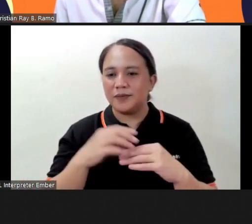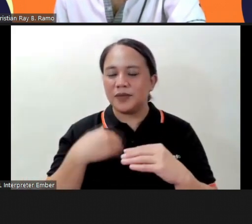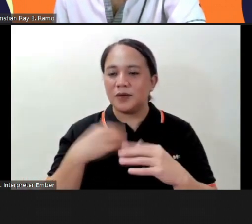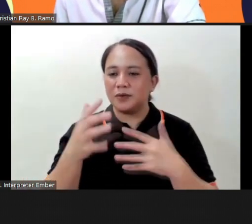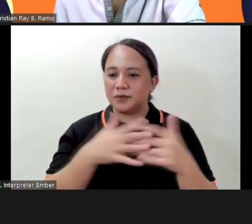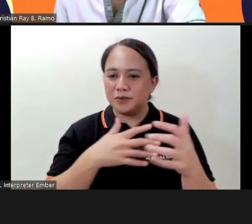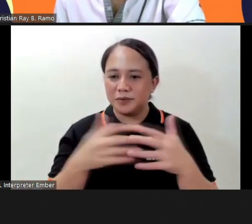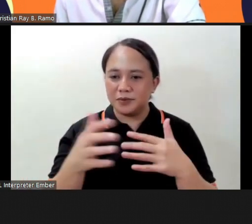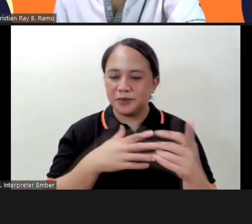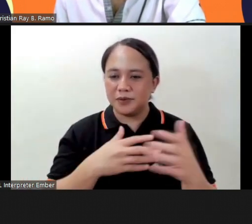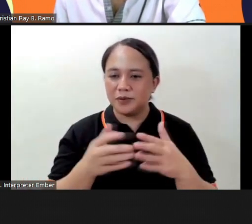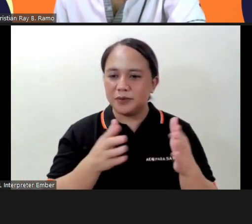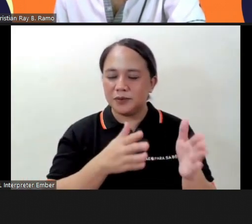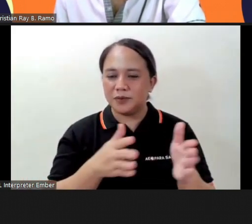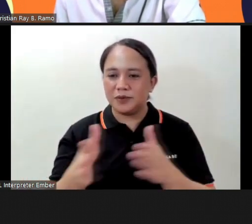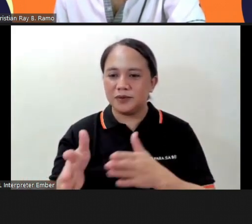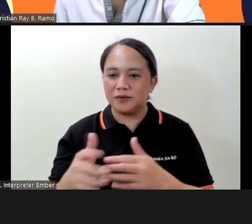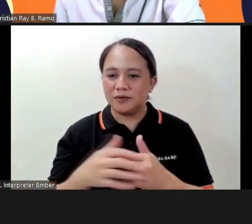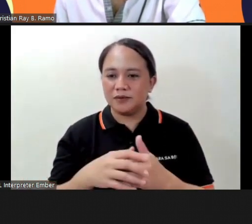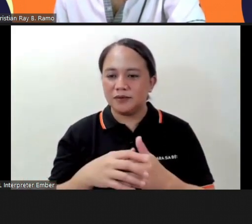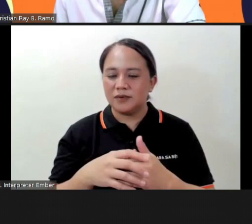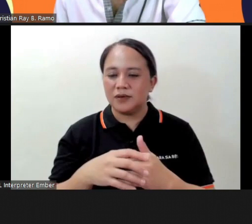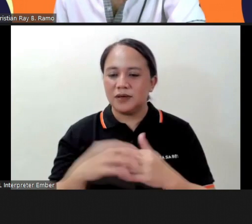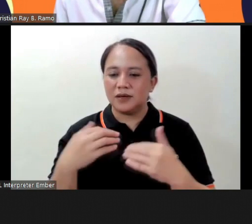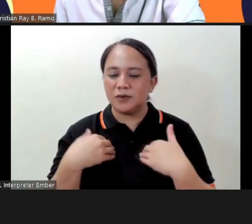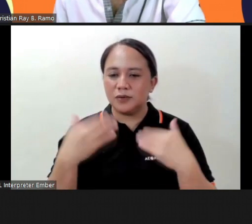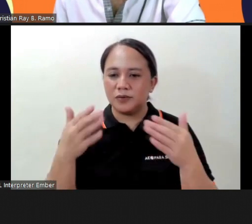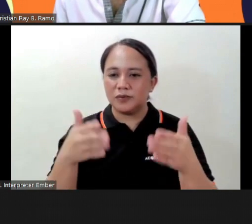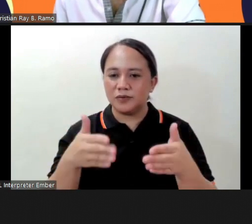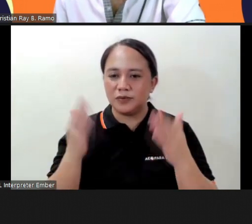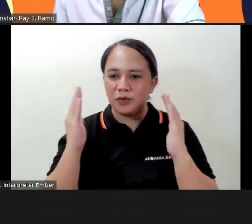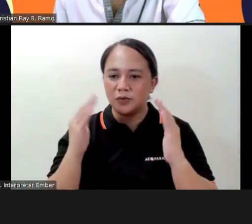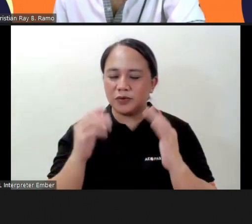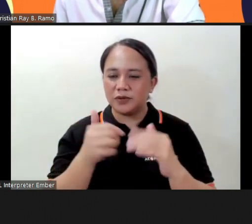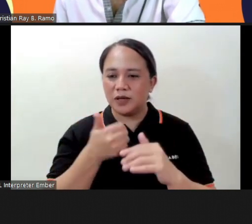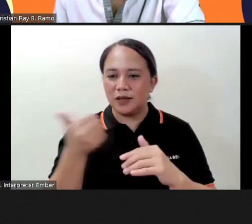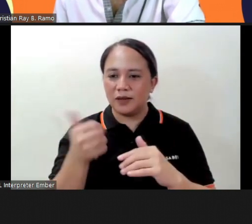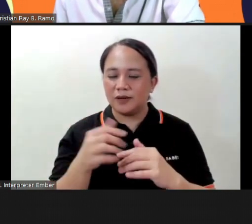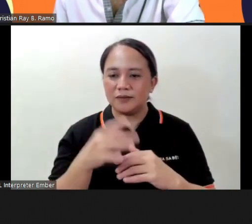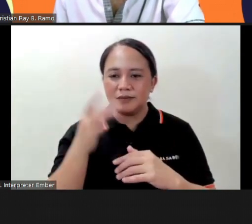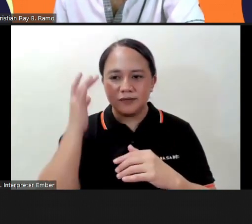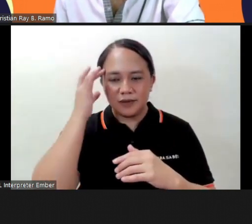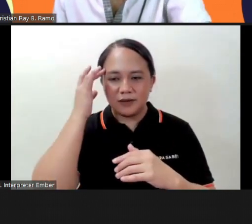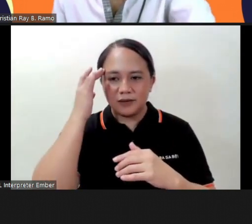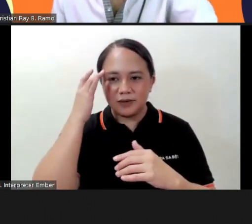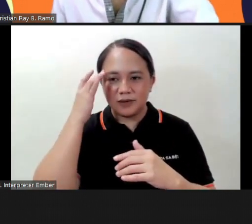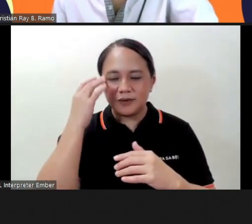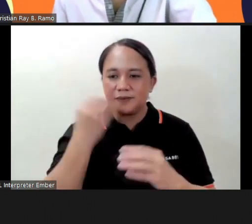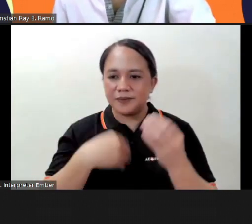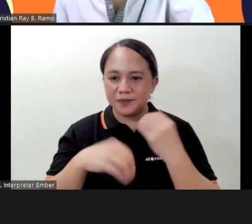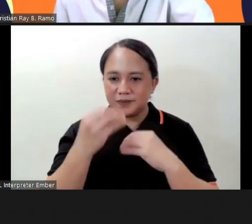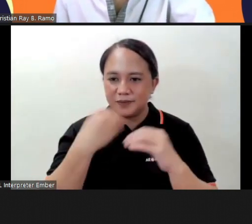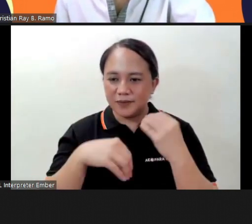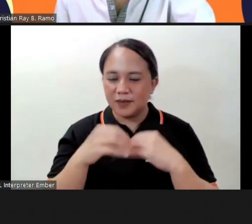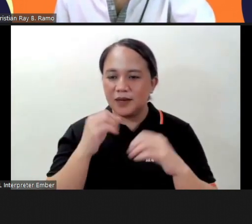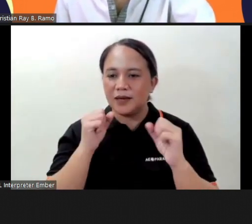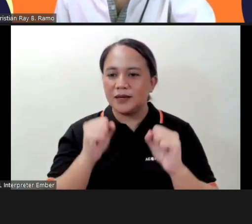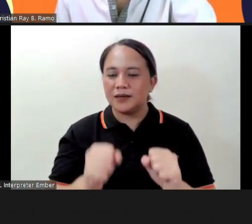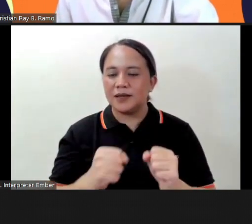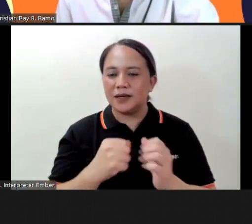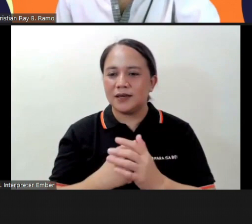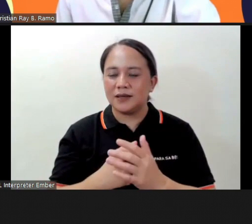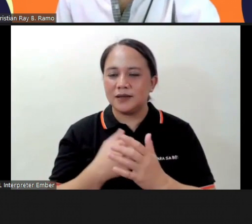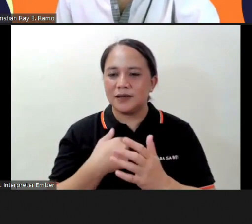your weight and then you focus on the other one is mindfulness eating which I think during the